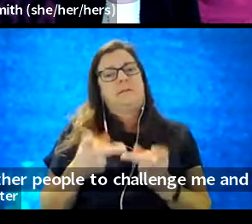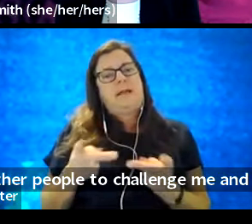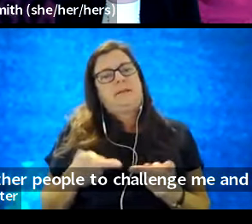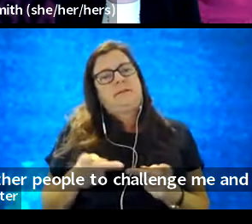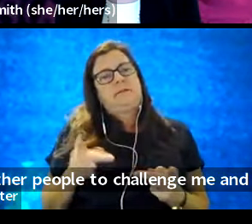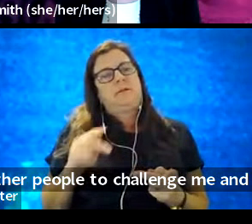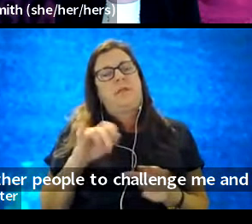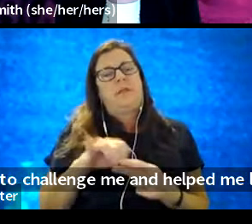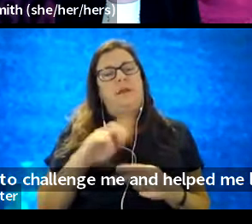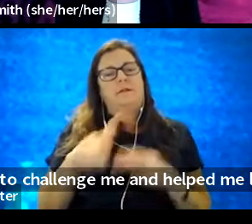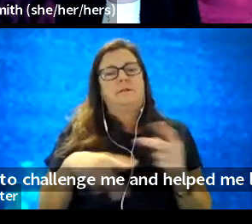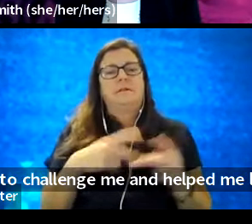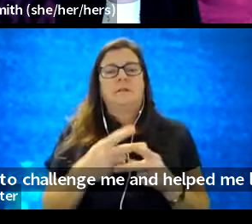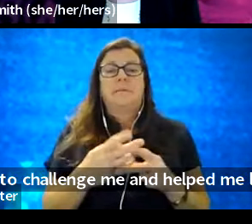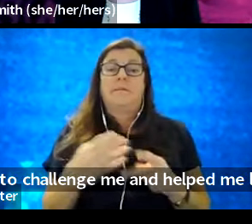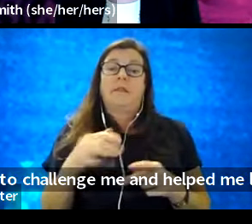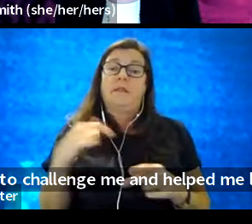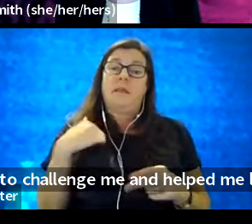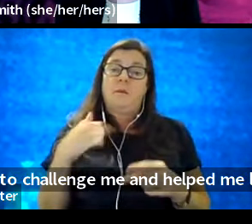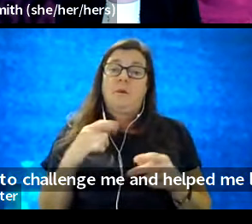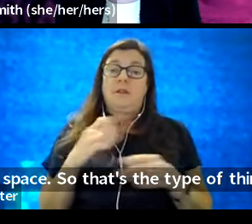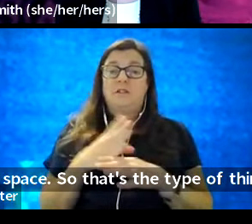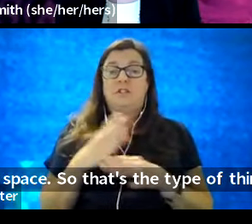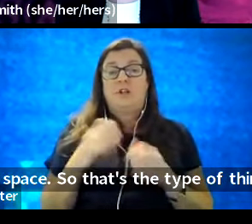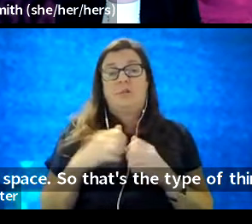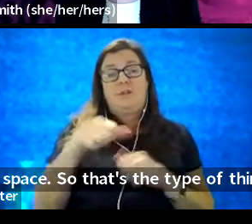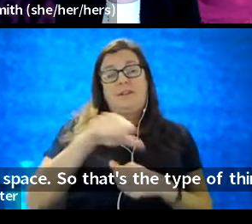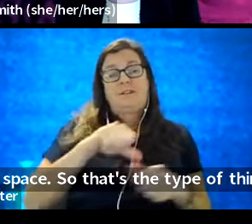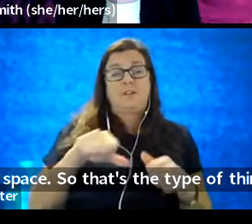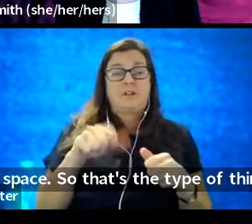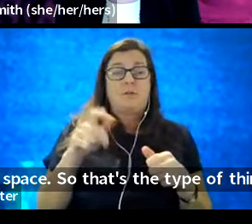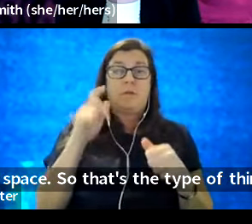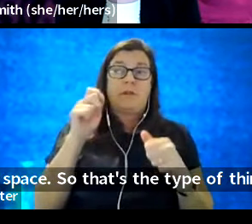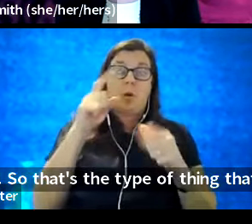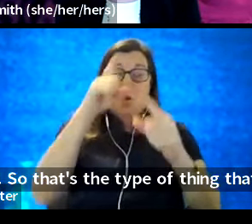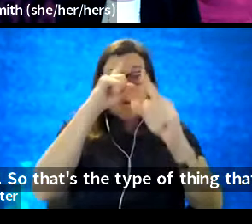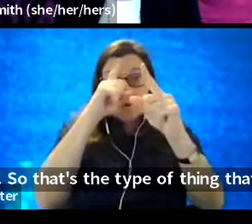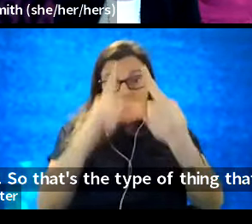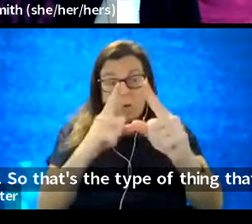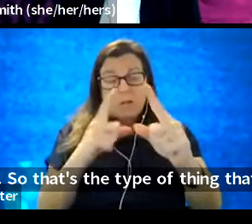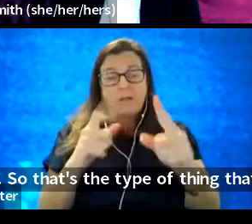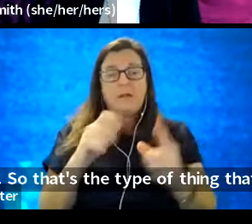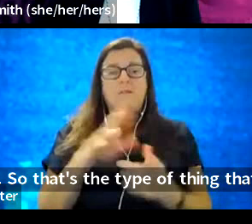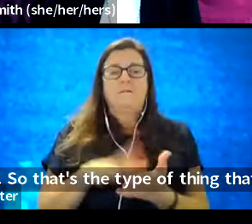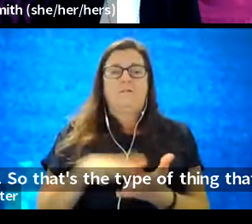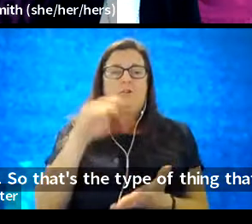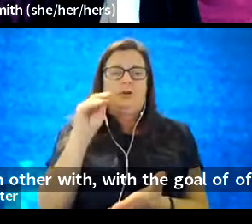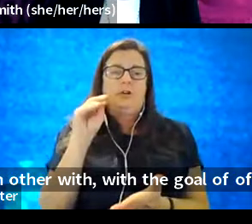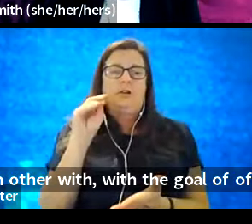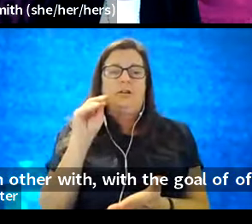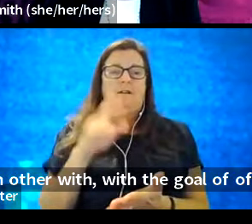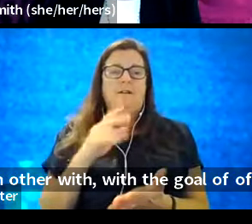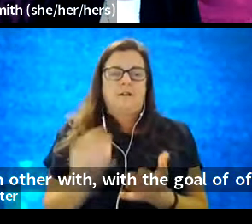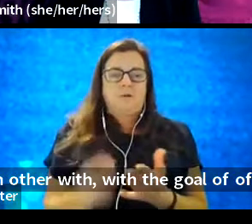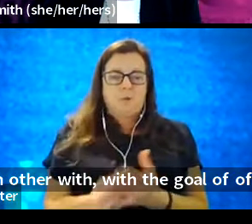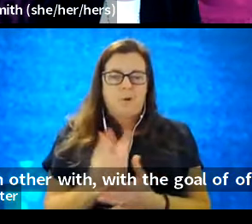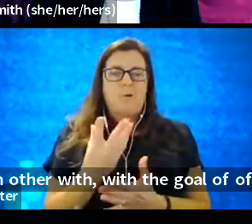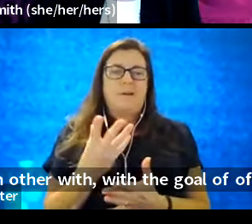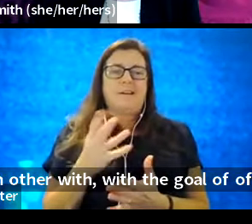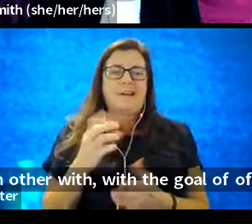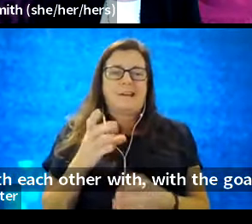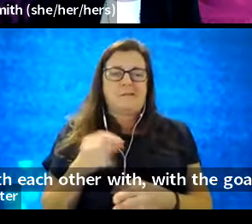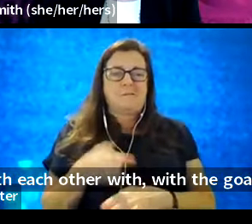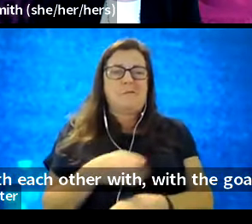that's the type of thing that we can share with each other with, with the goal of, of learning and growing and